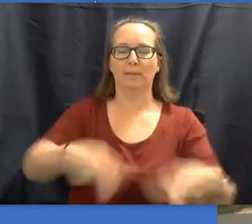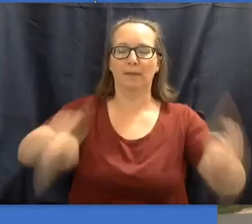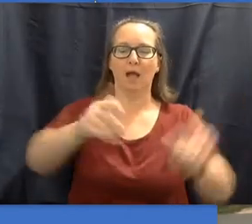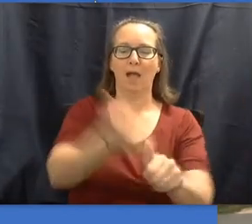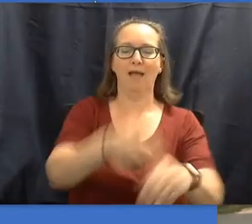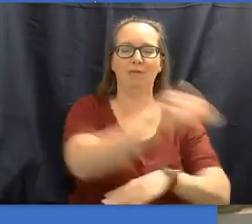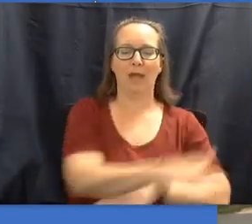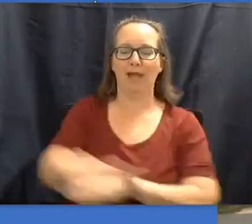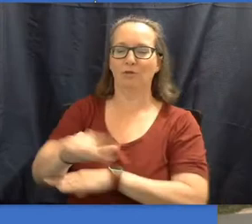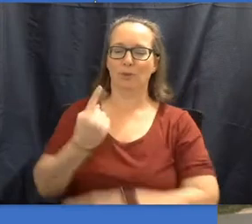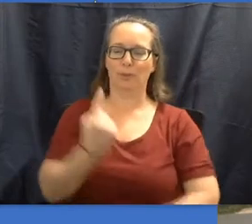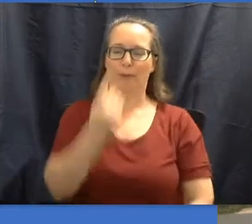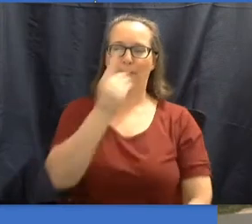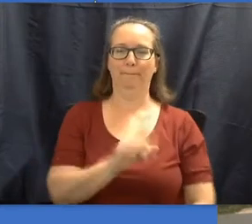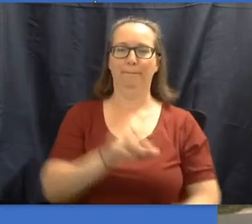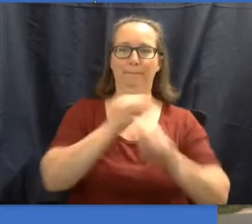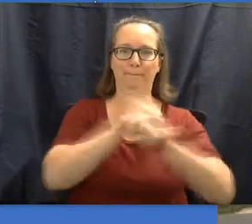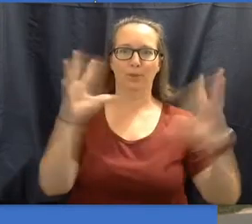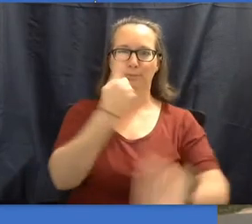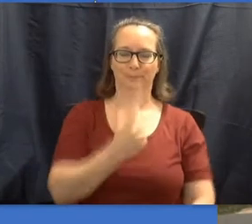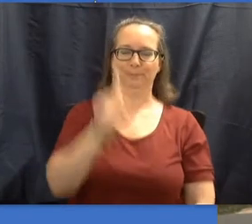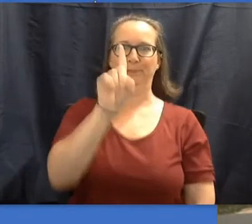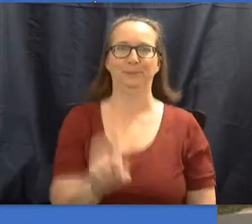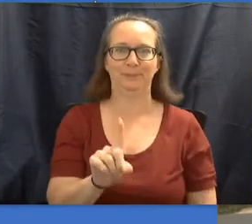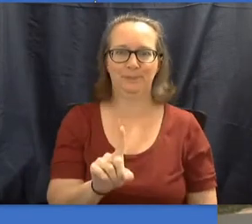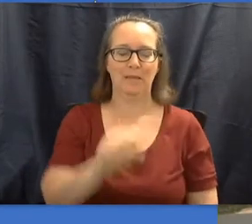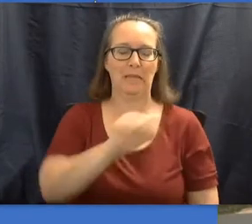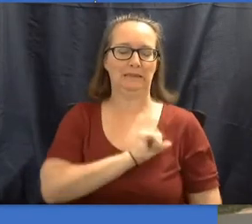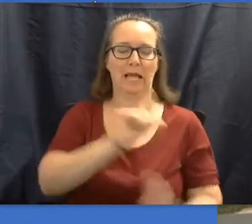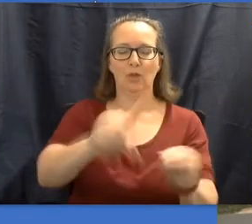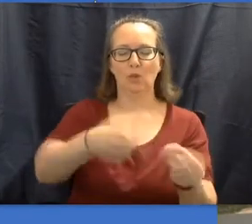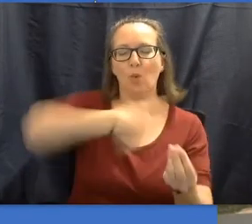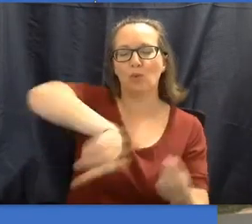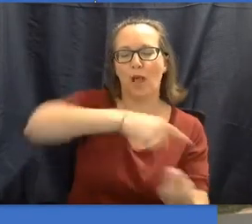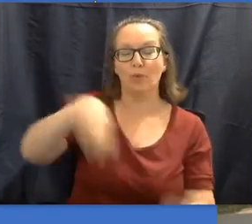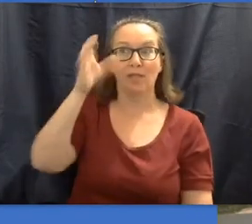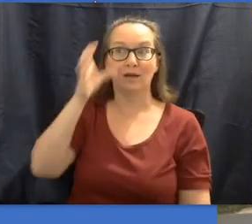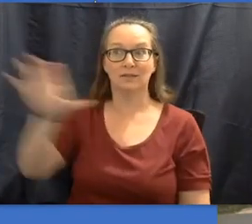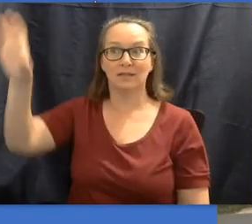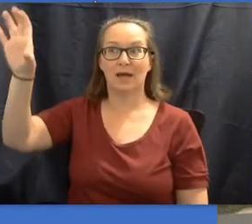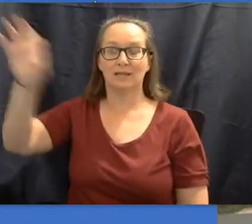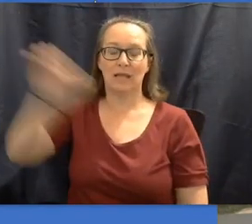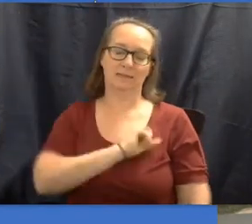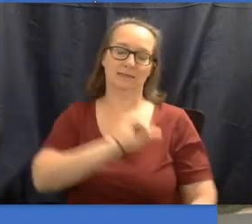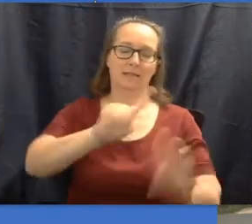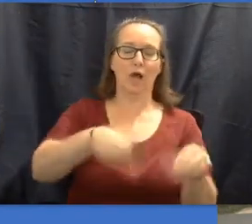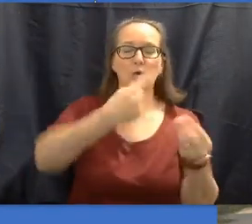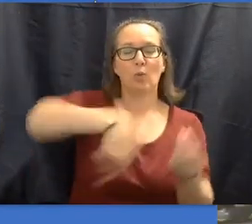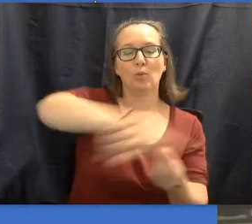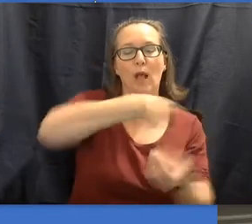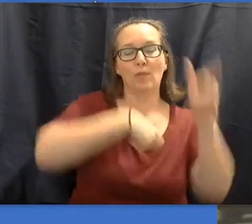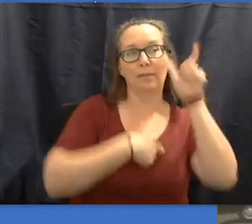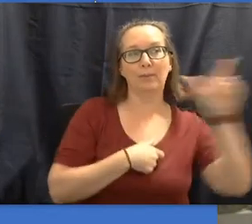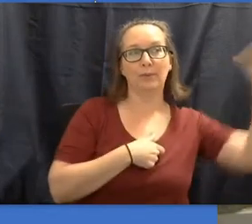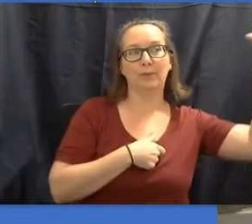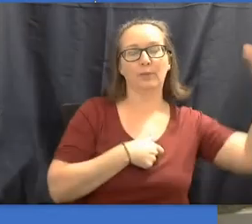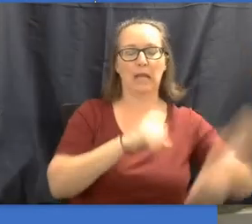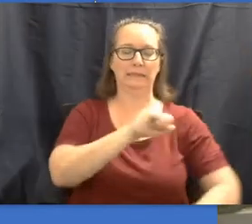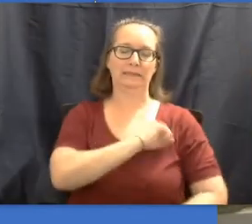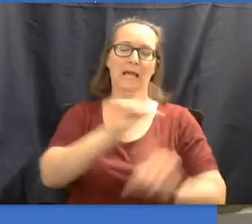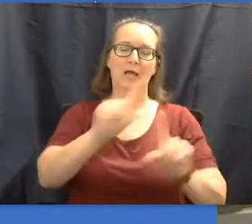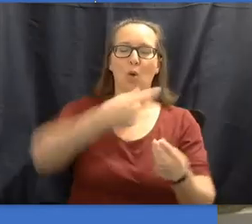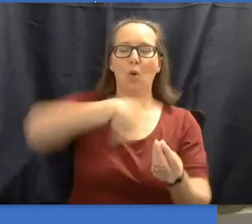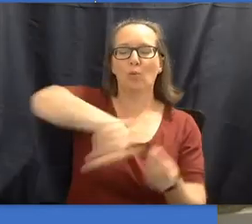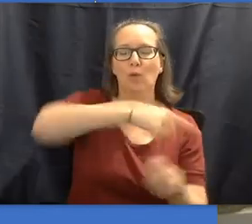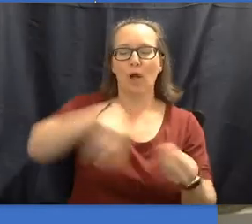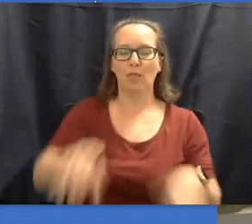afternoon, boom! Sally go round the moon, Sally go round the moon, Sally go round the chimney pot,